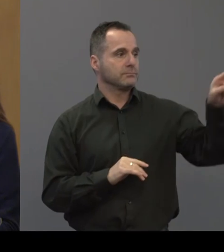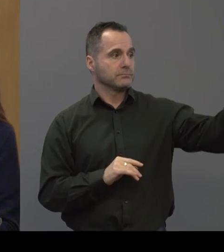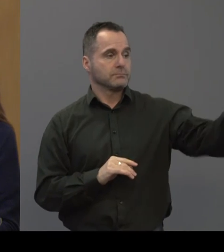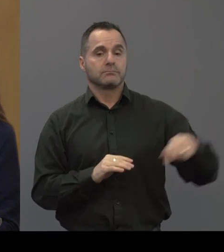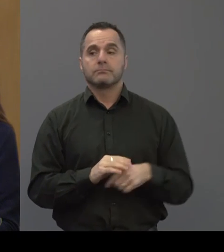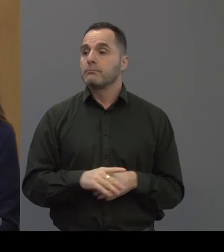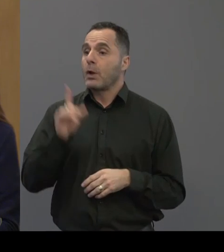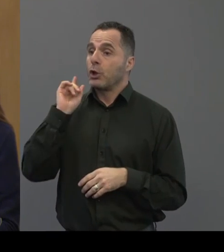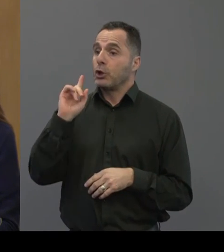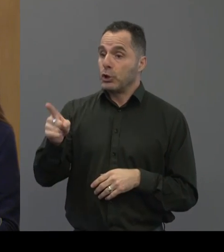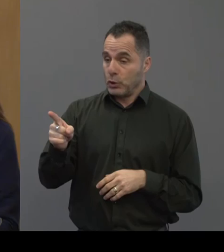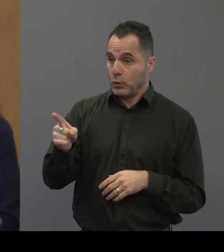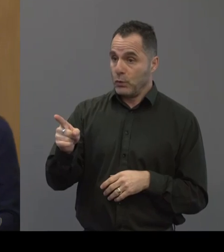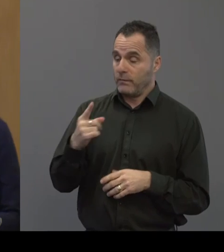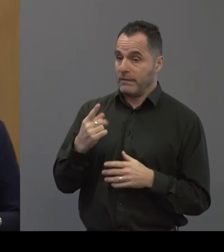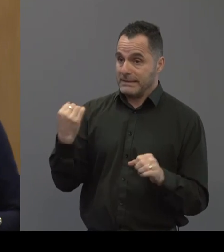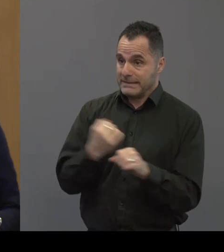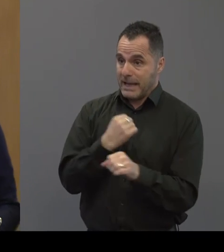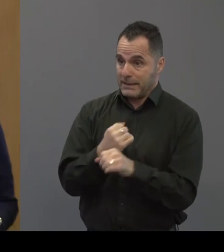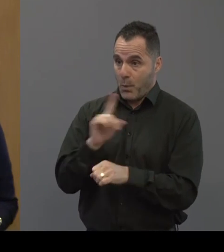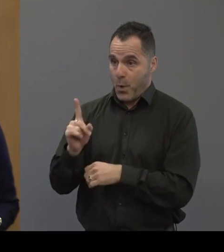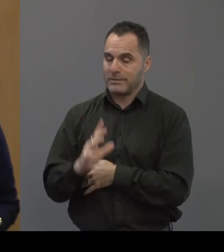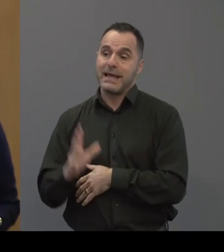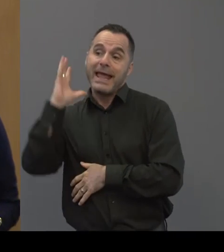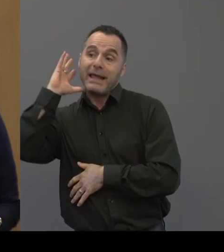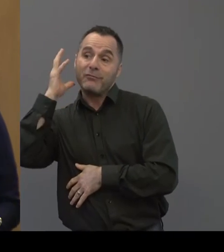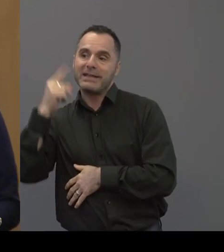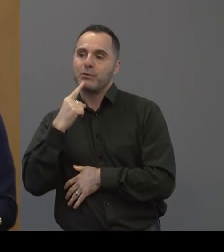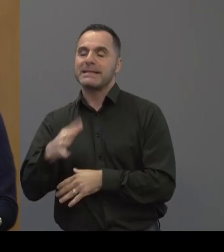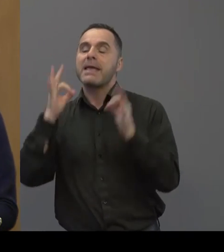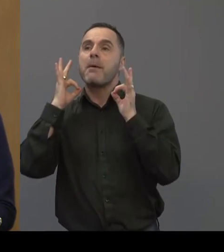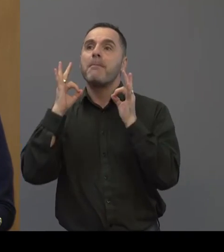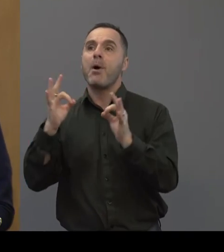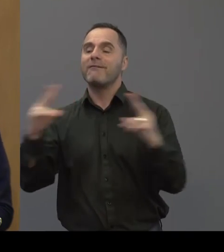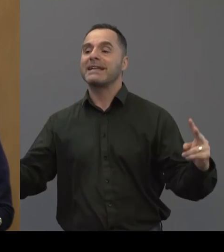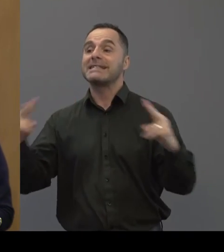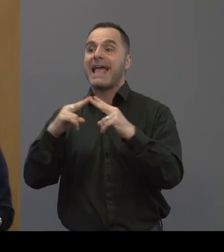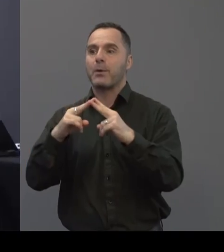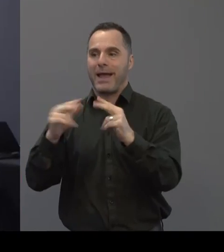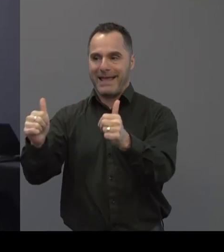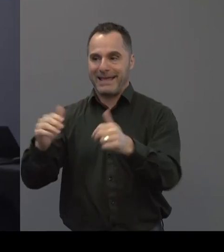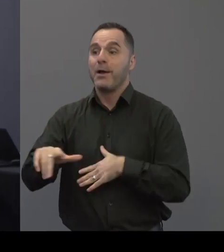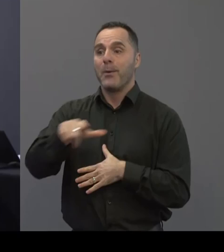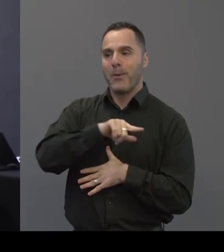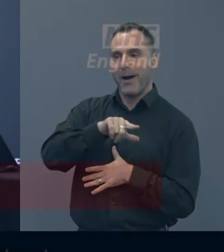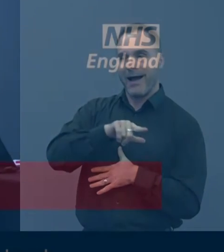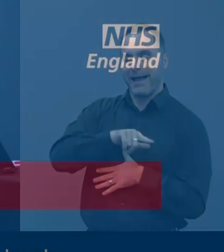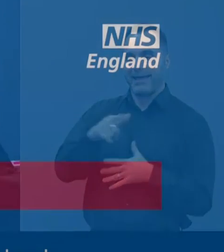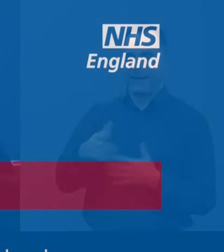what we would call in radio the perfect segue, the absolute perfect segue because